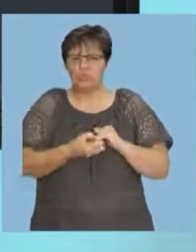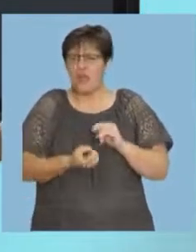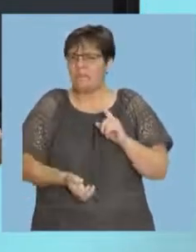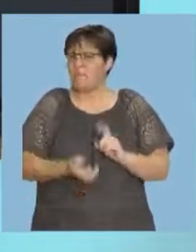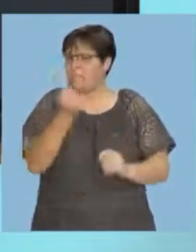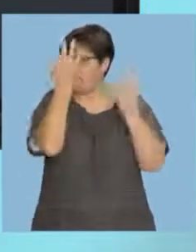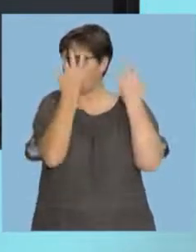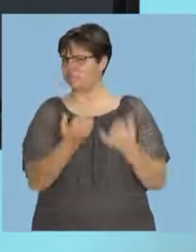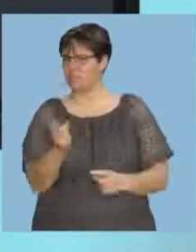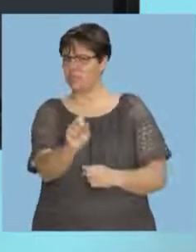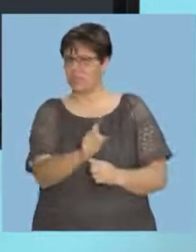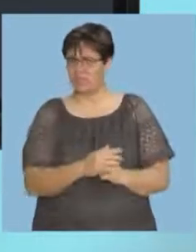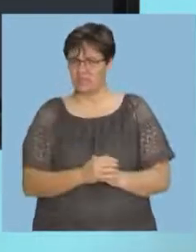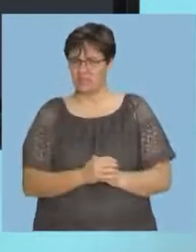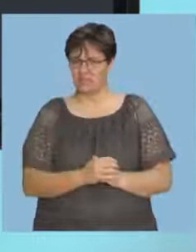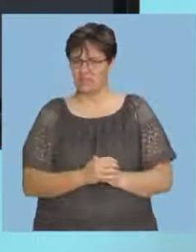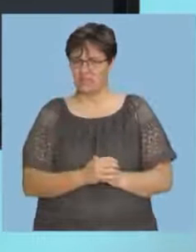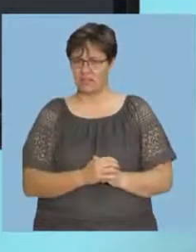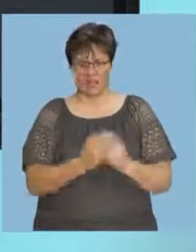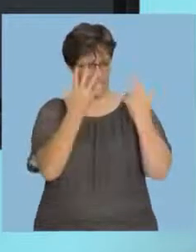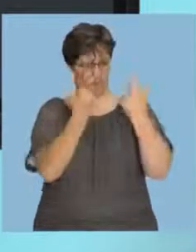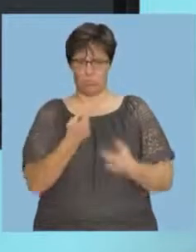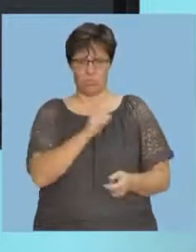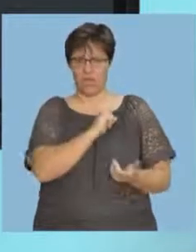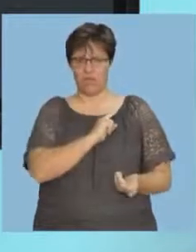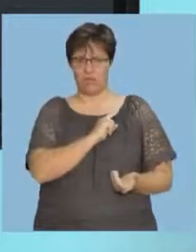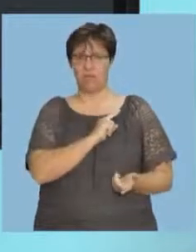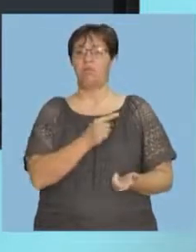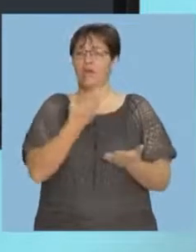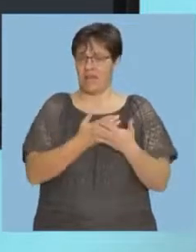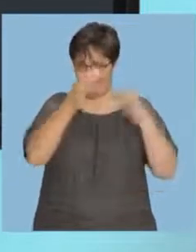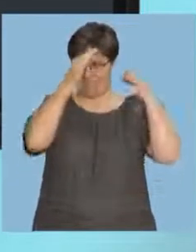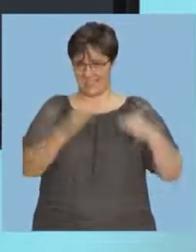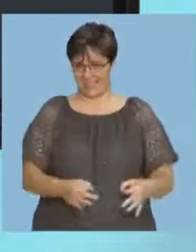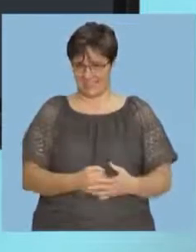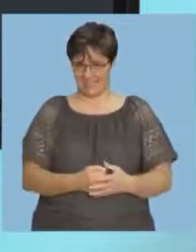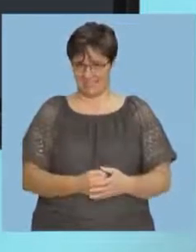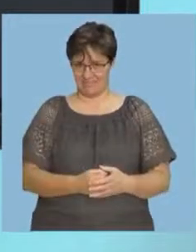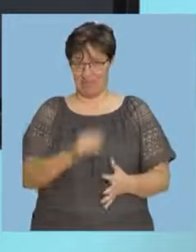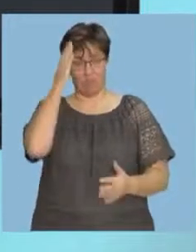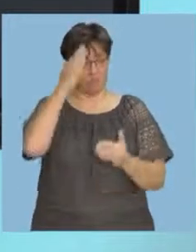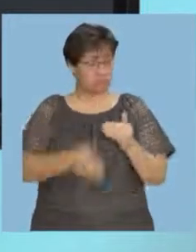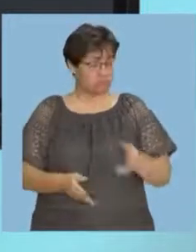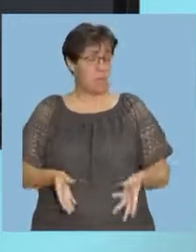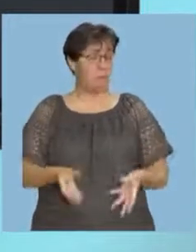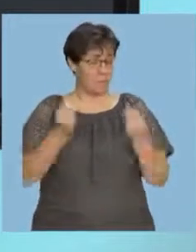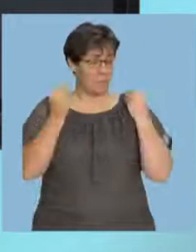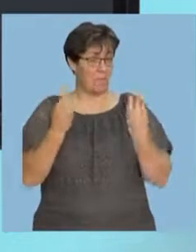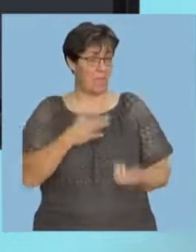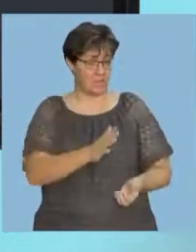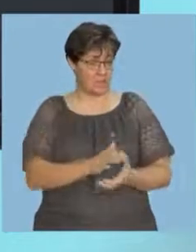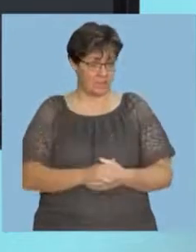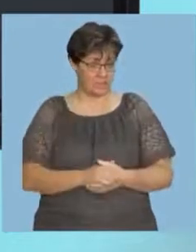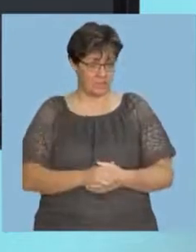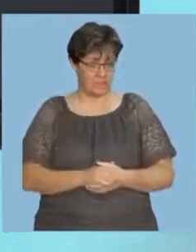calculate? Why are we calculating? To make decisions, to make some conclusion. So we want to